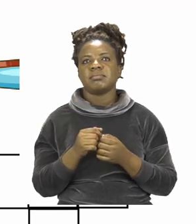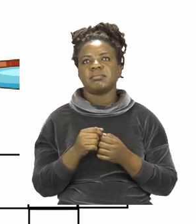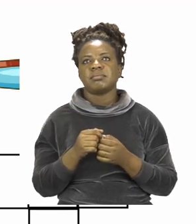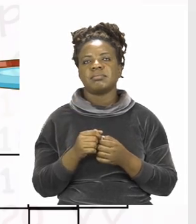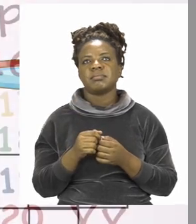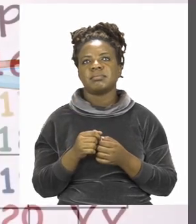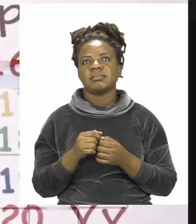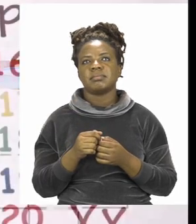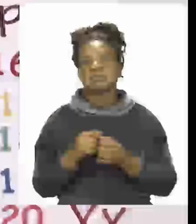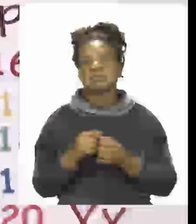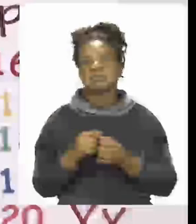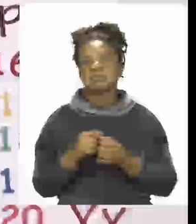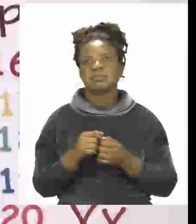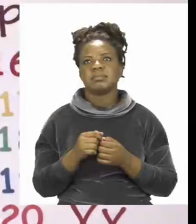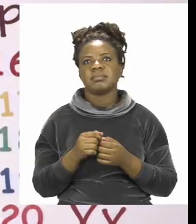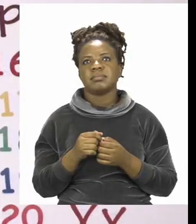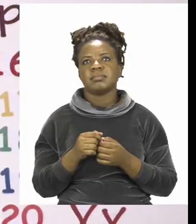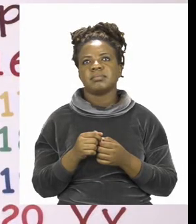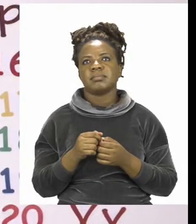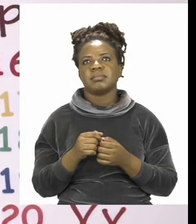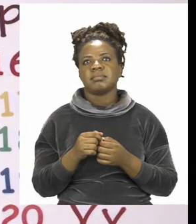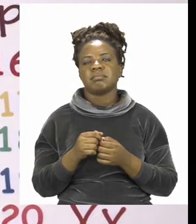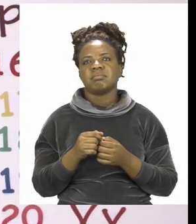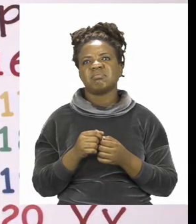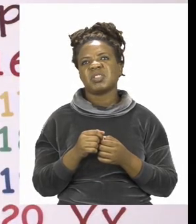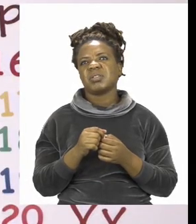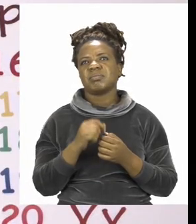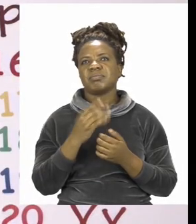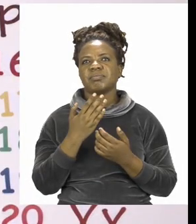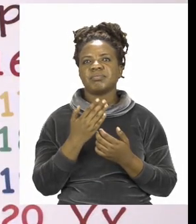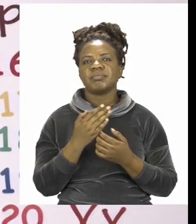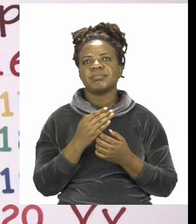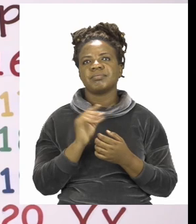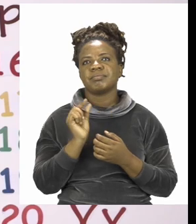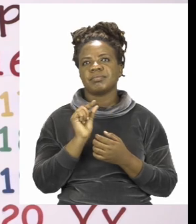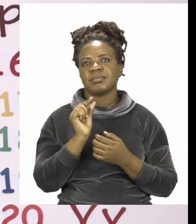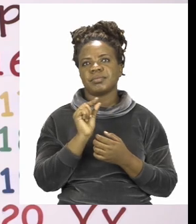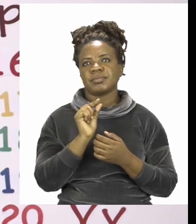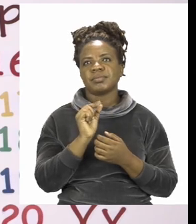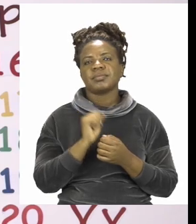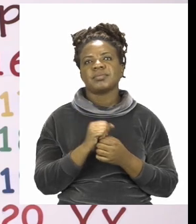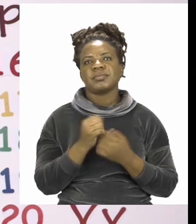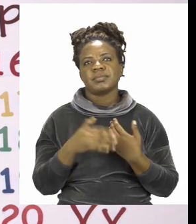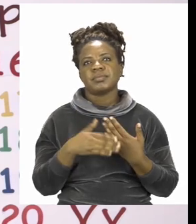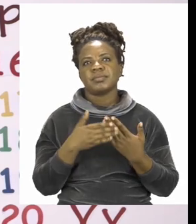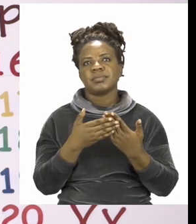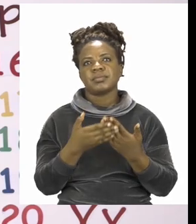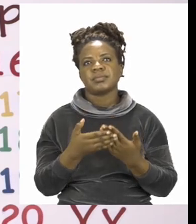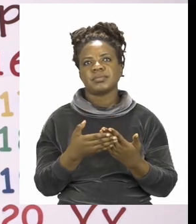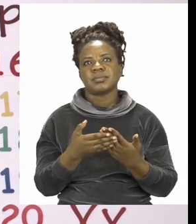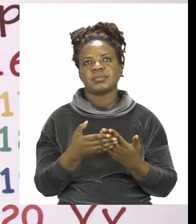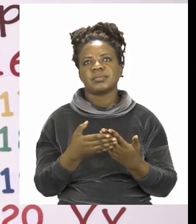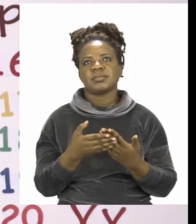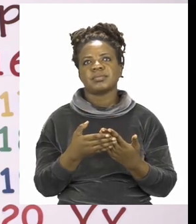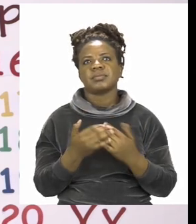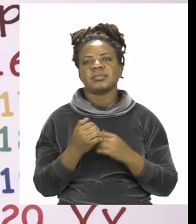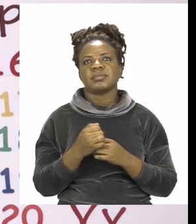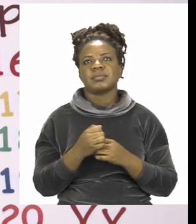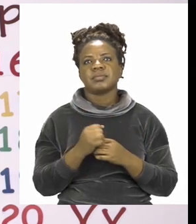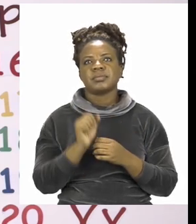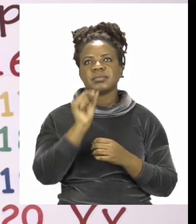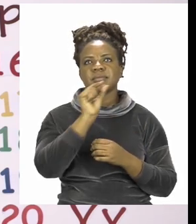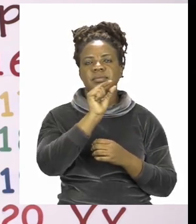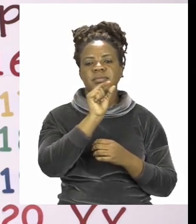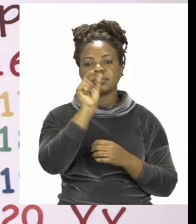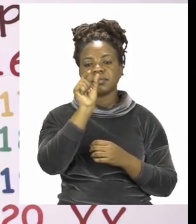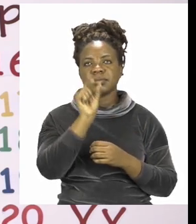On the board, I have decided to just put a few of them that we're going to do. Remember when you're doing a crossword puzzle, the